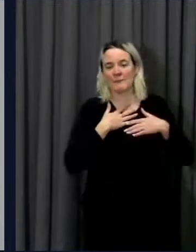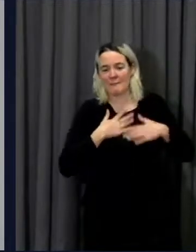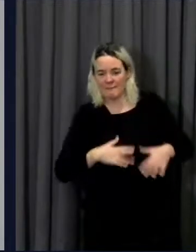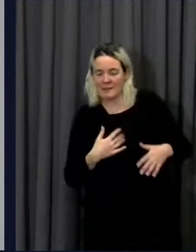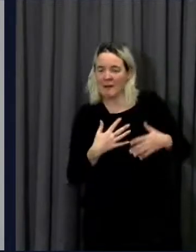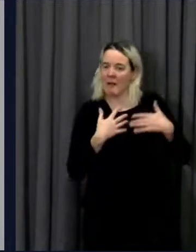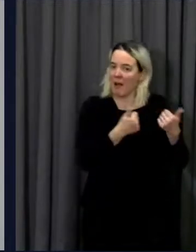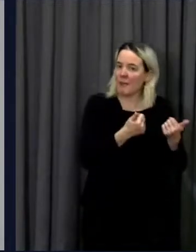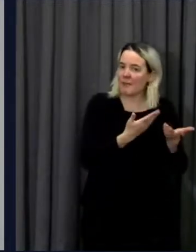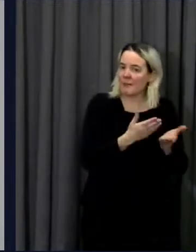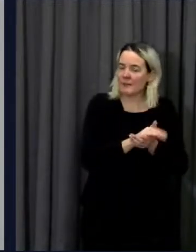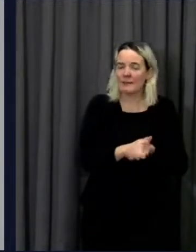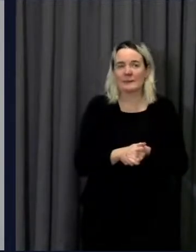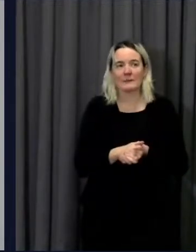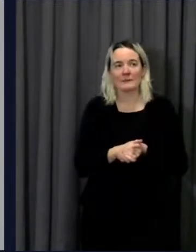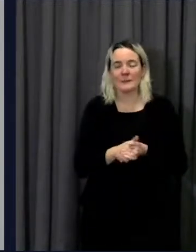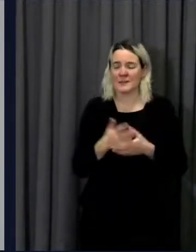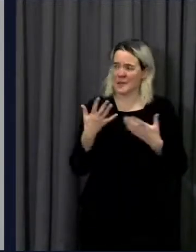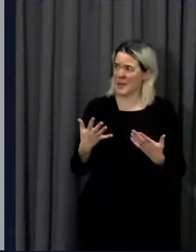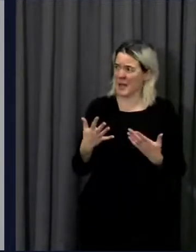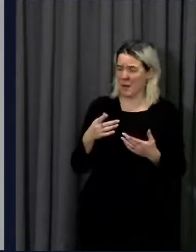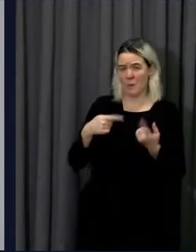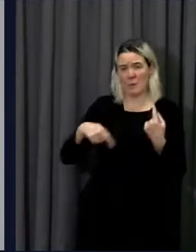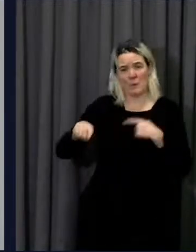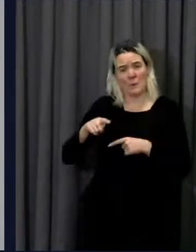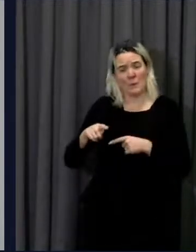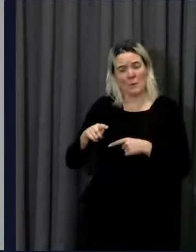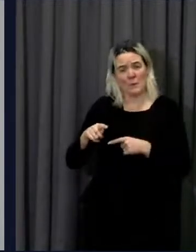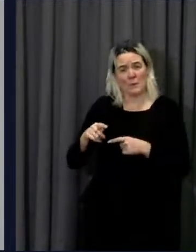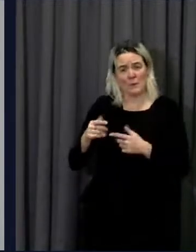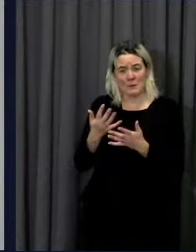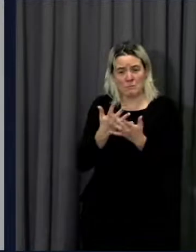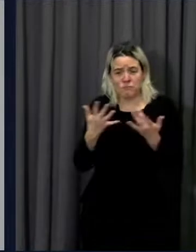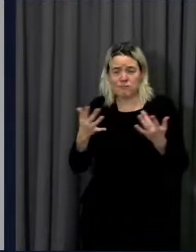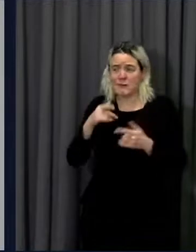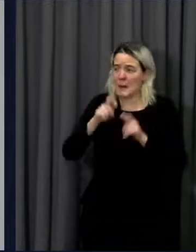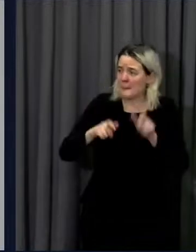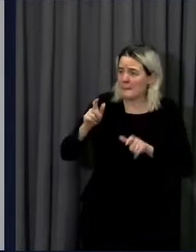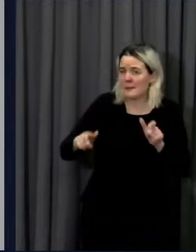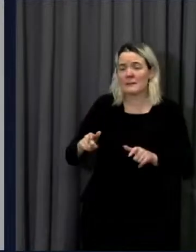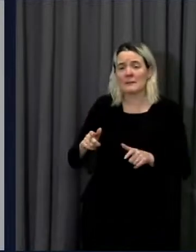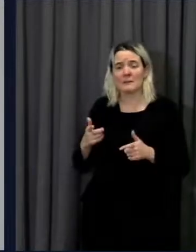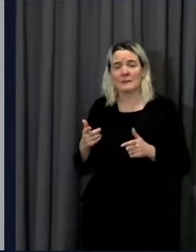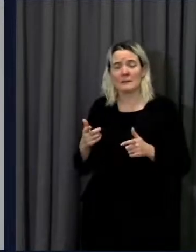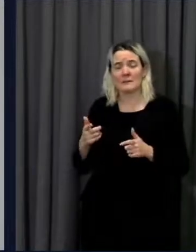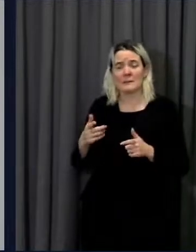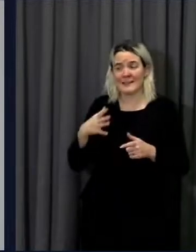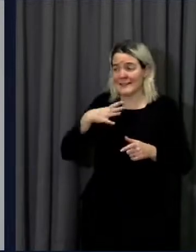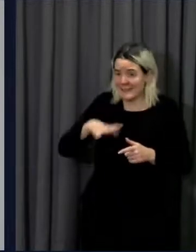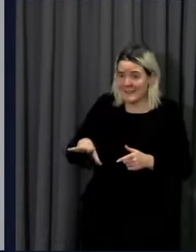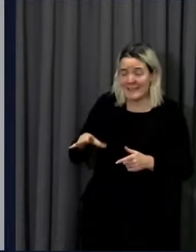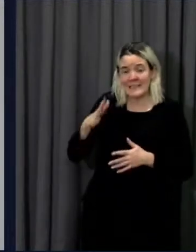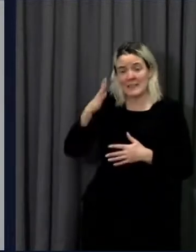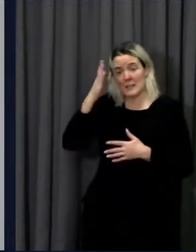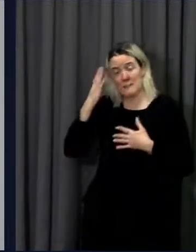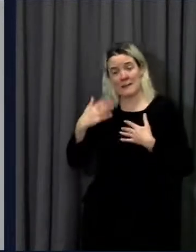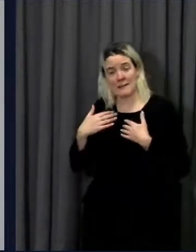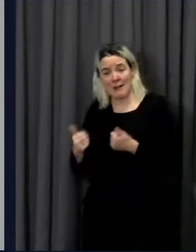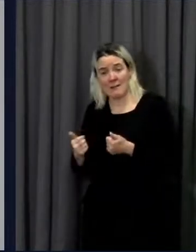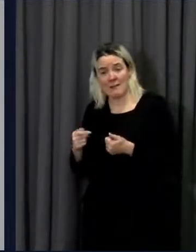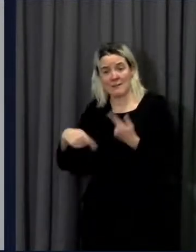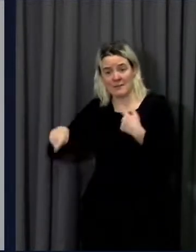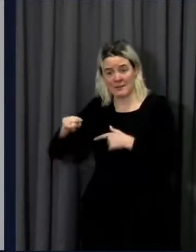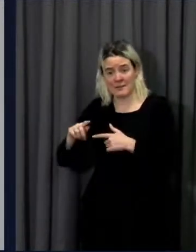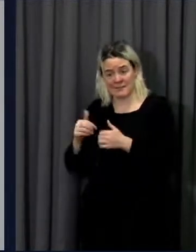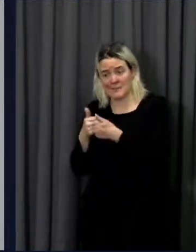demand for such services, can you confirm that people already having to wait for mental health services will not be made to wait